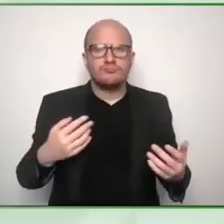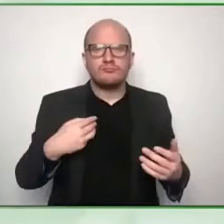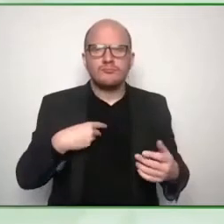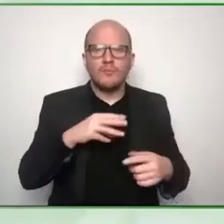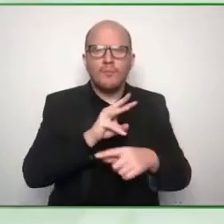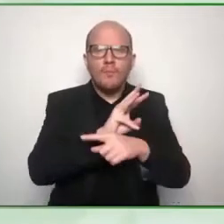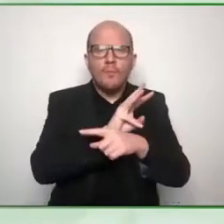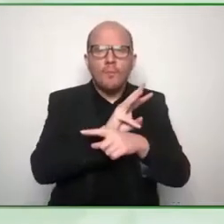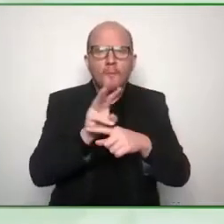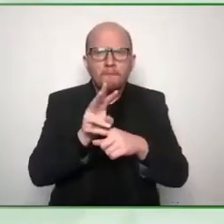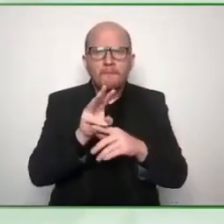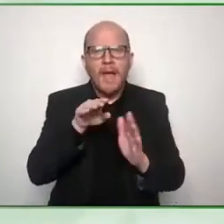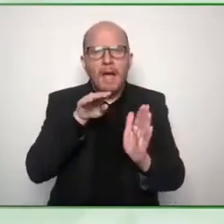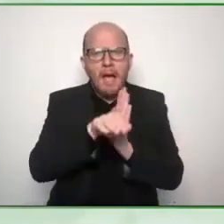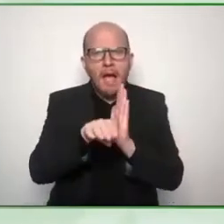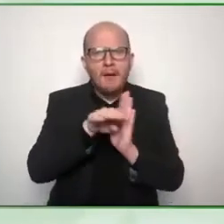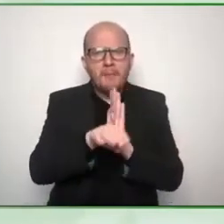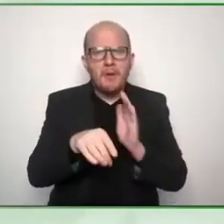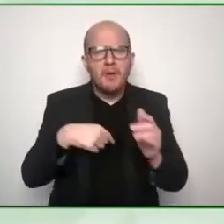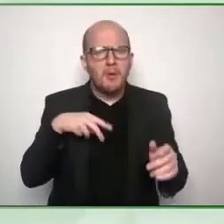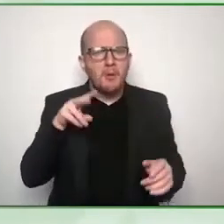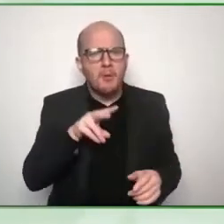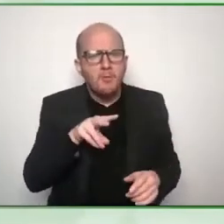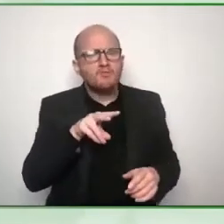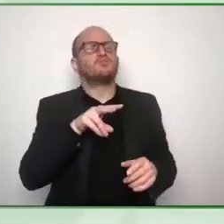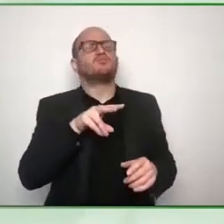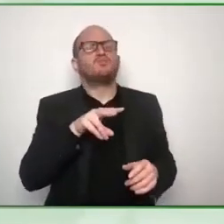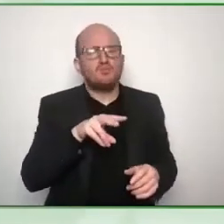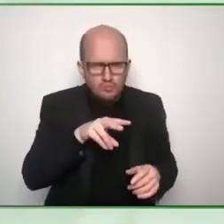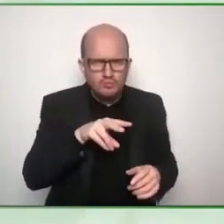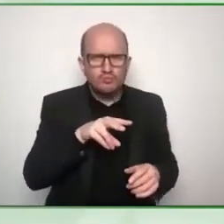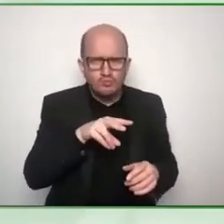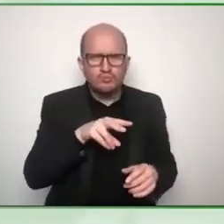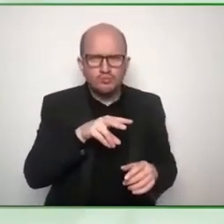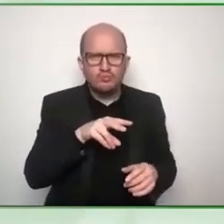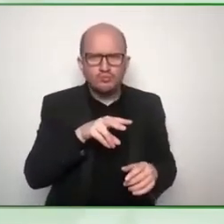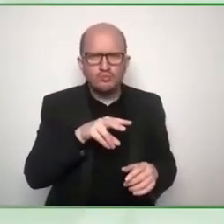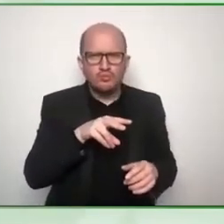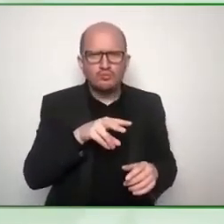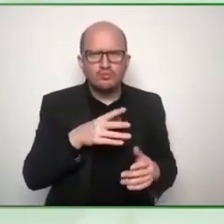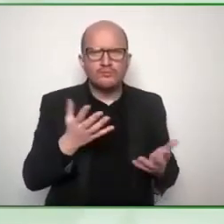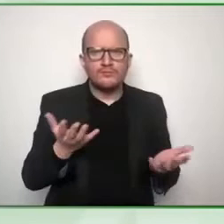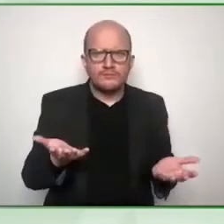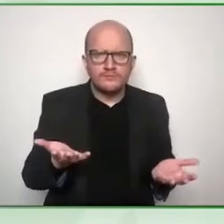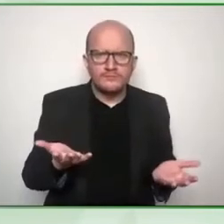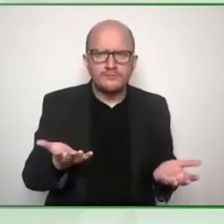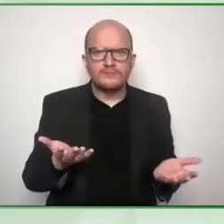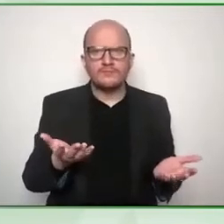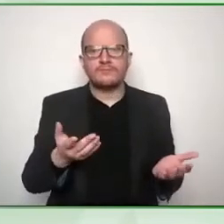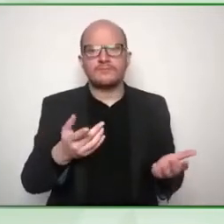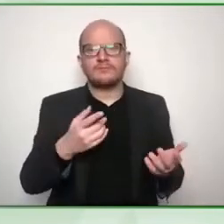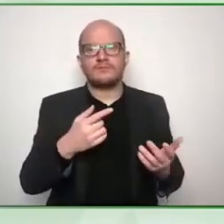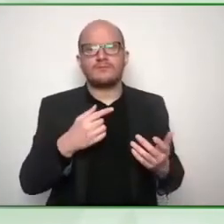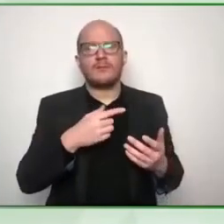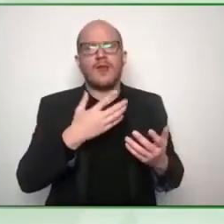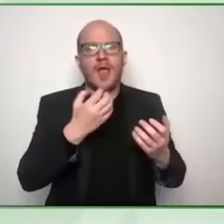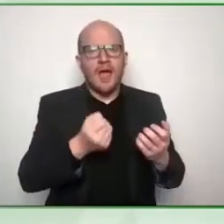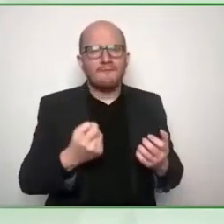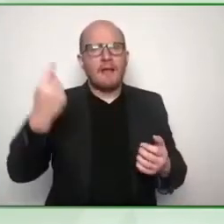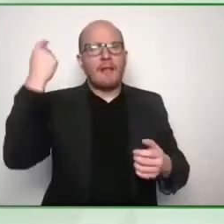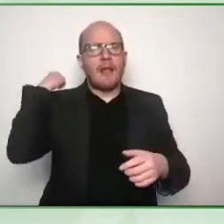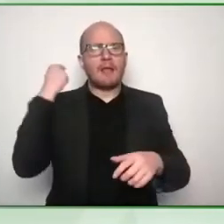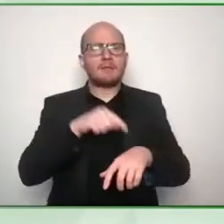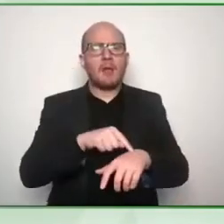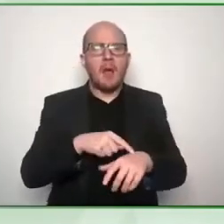um there was uh to counter the opinion based um uh sort of advice that was out there at the time and uh